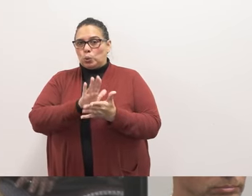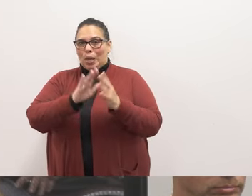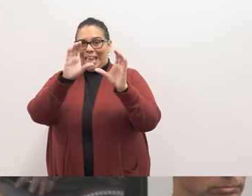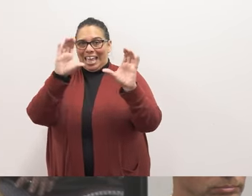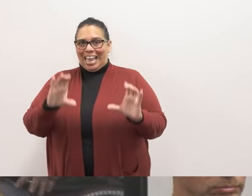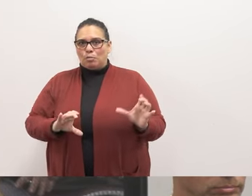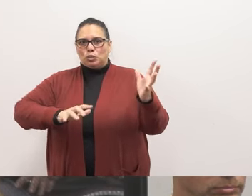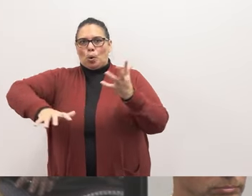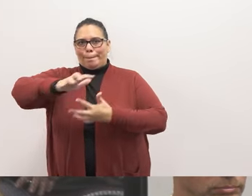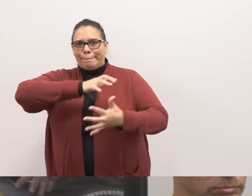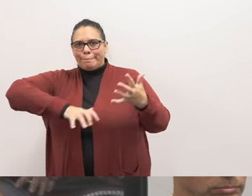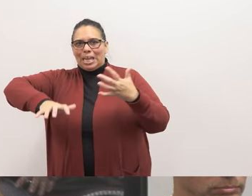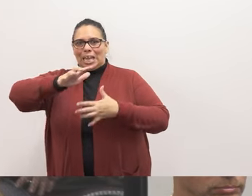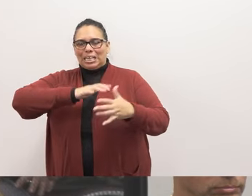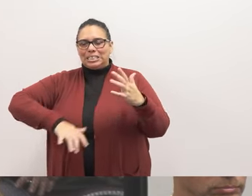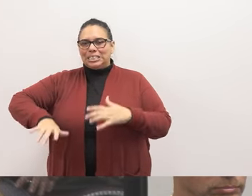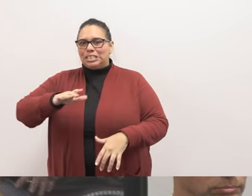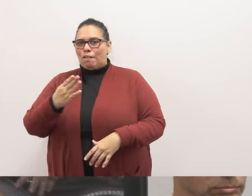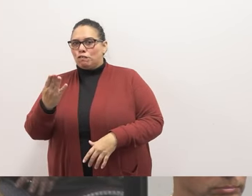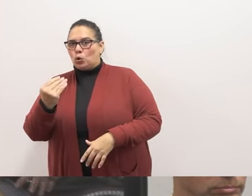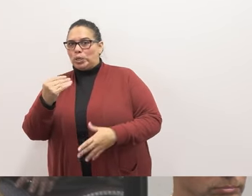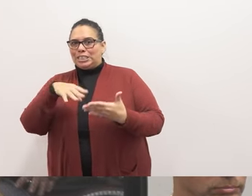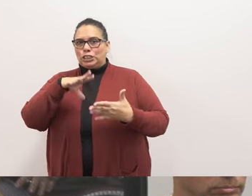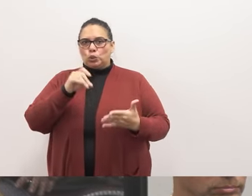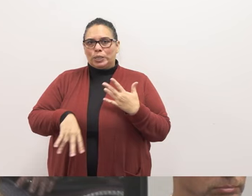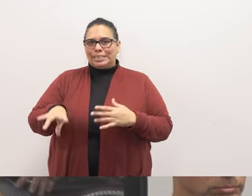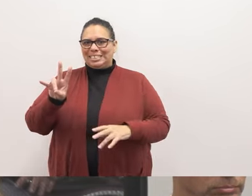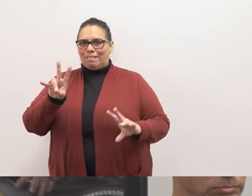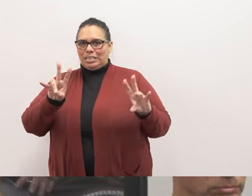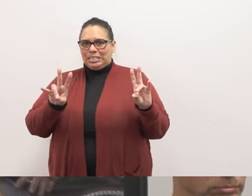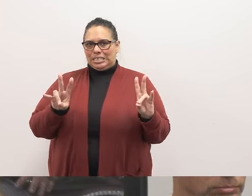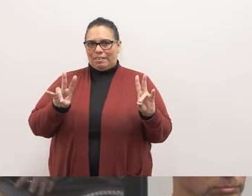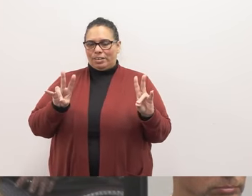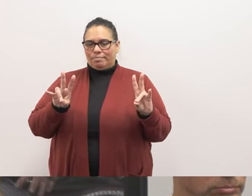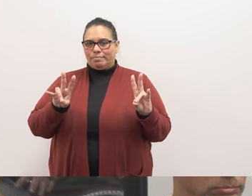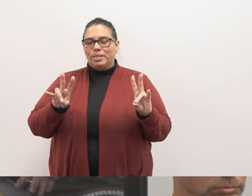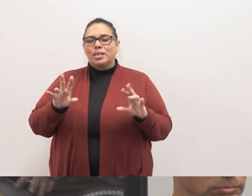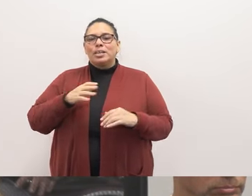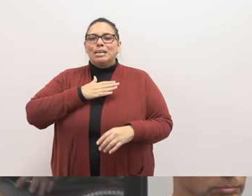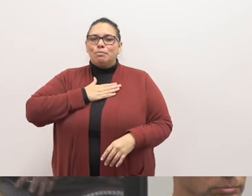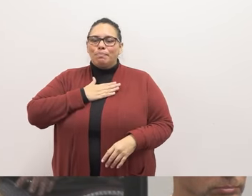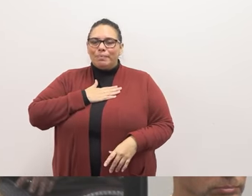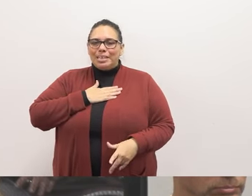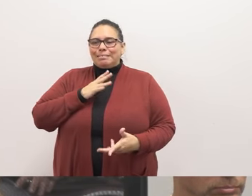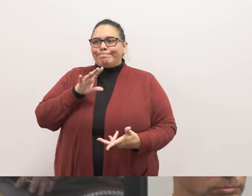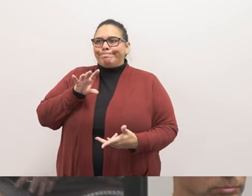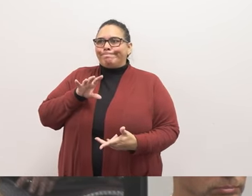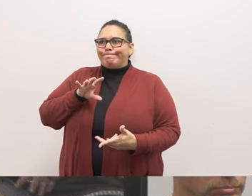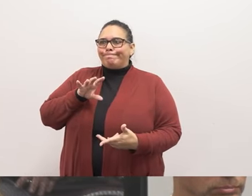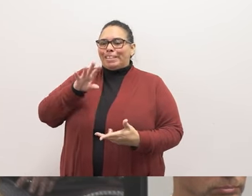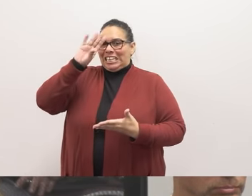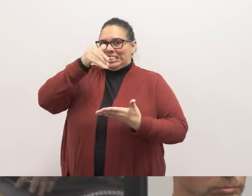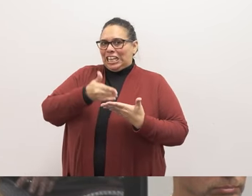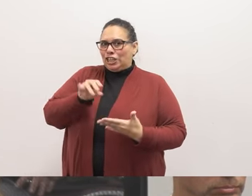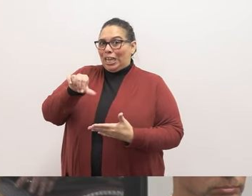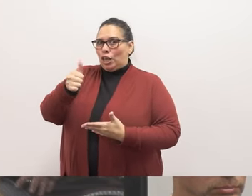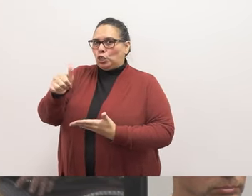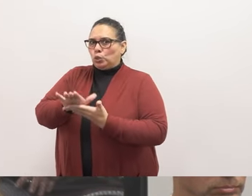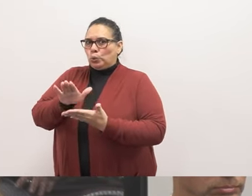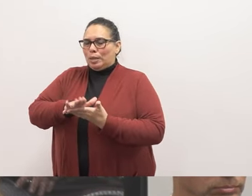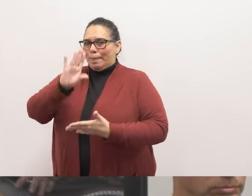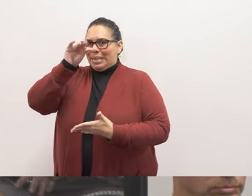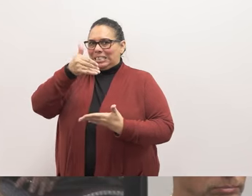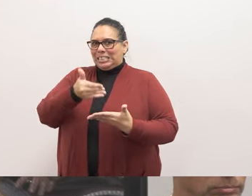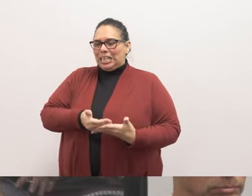14 students, seven from each school. Unfortunately, the students my son's cabin was paired with from the other school were, in my son's words,